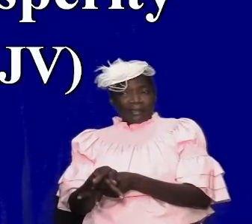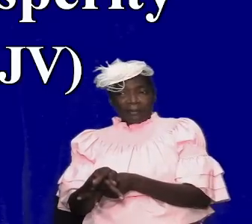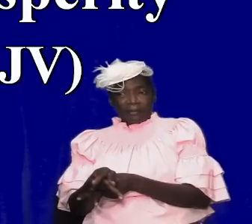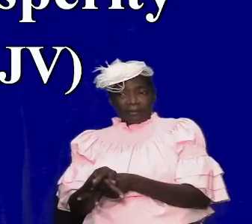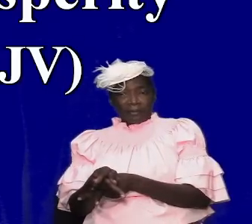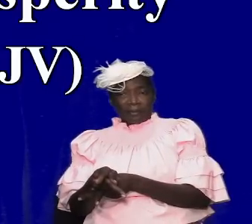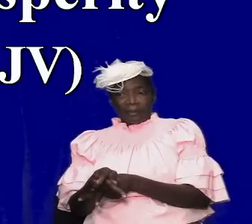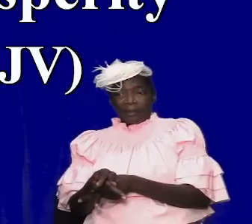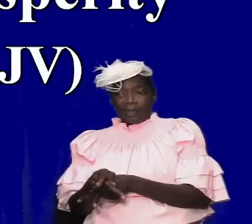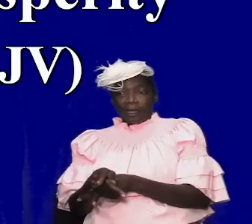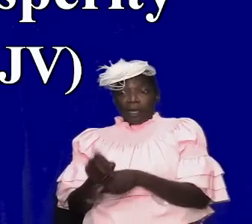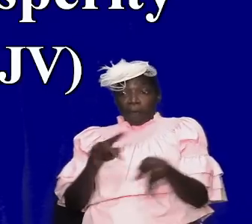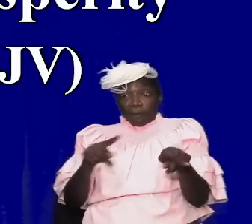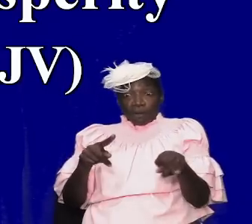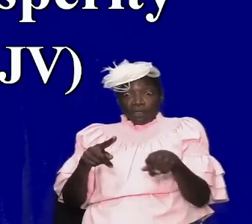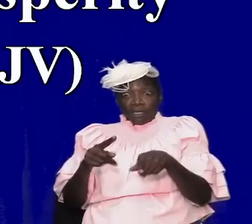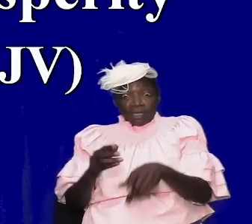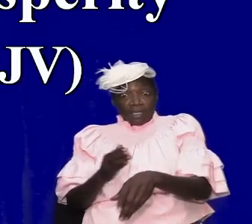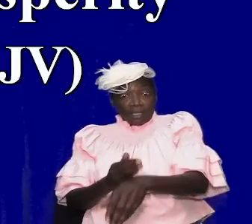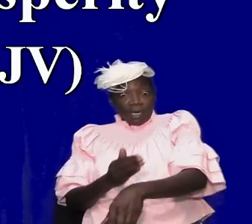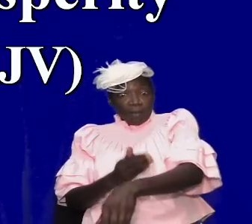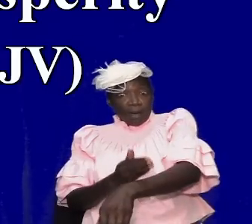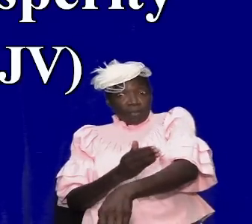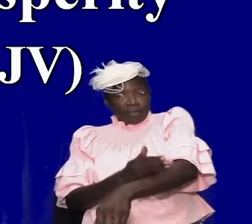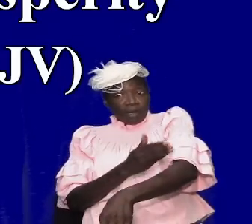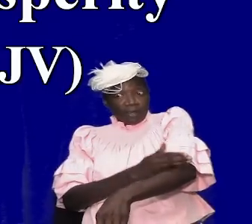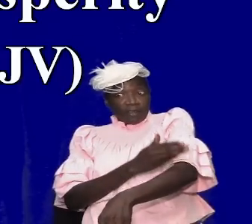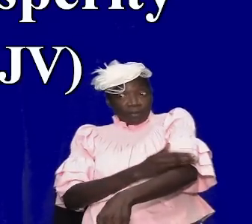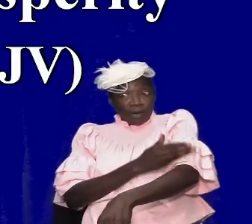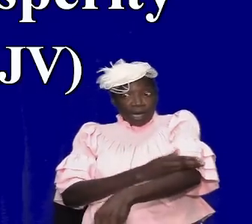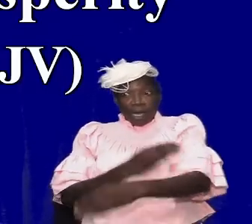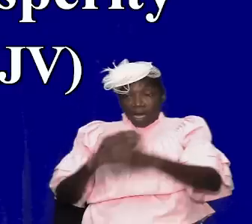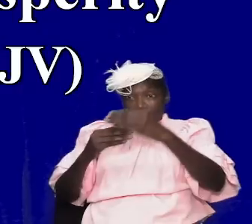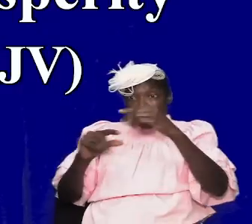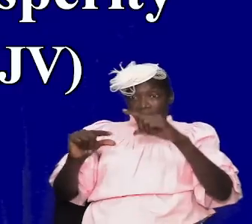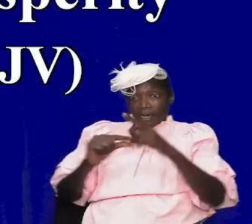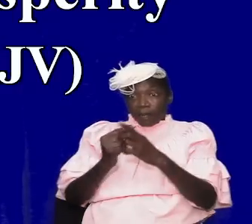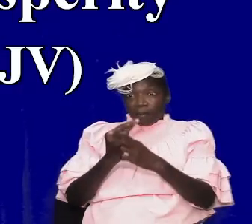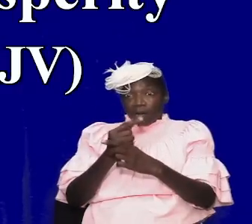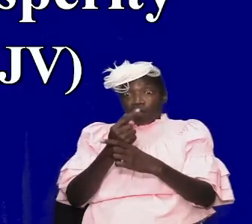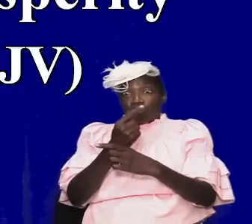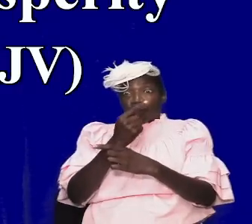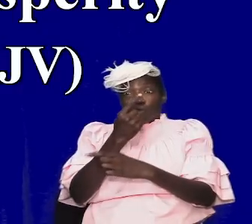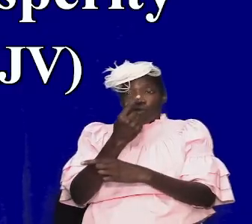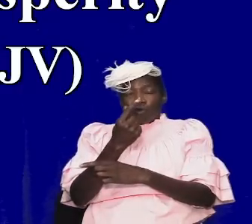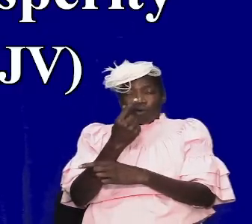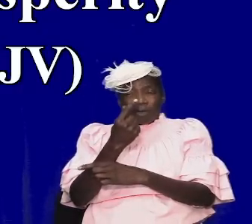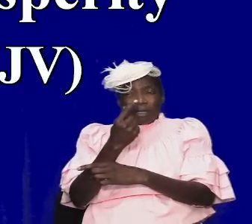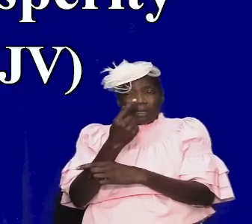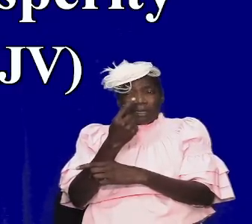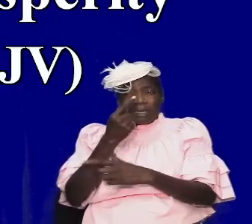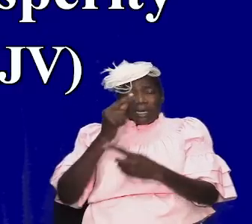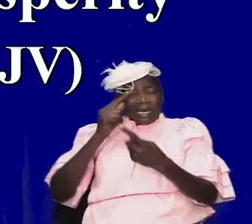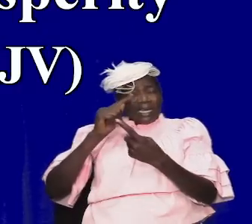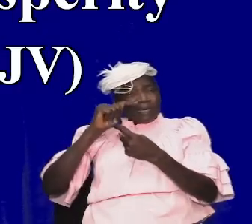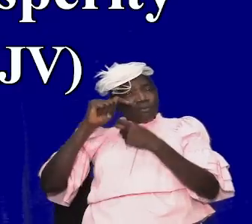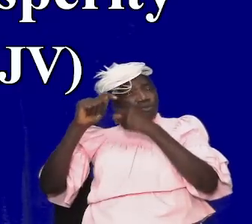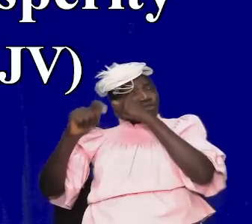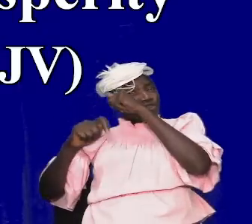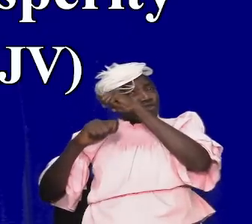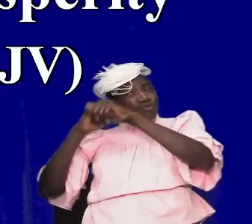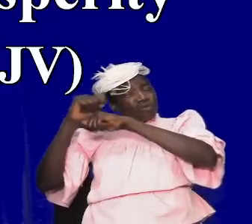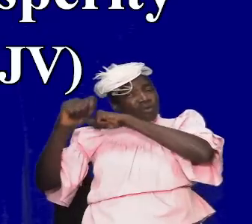were prosperous and they seemed to be advancing and it troubled him and he kind of